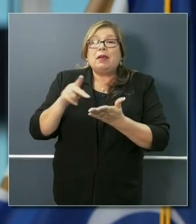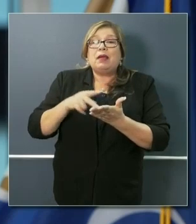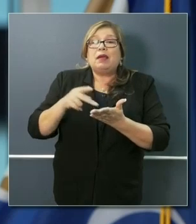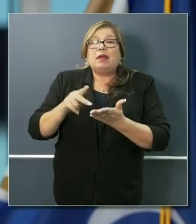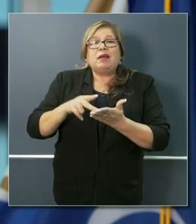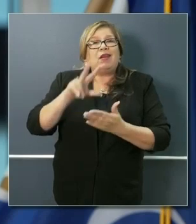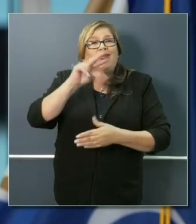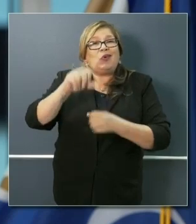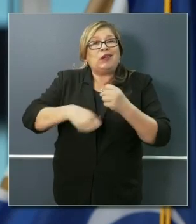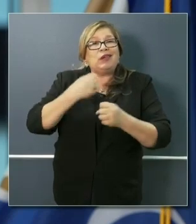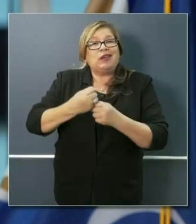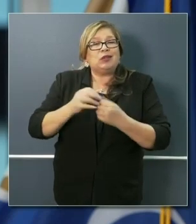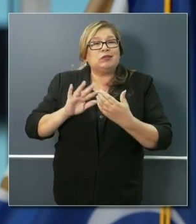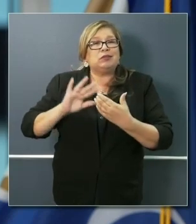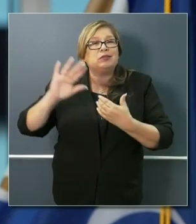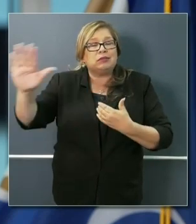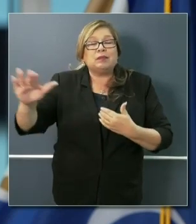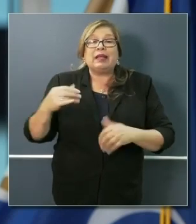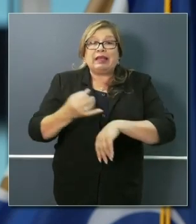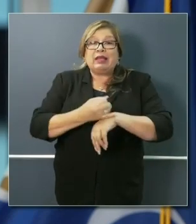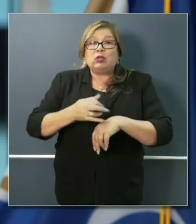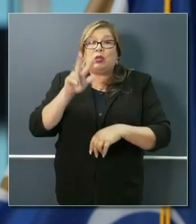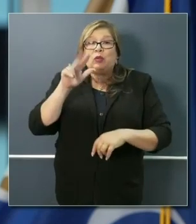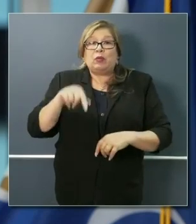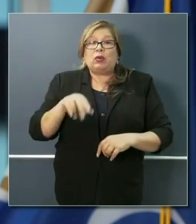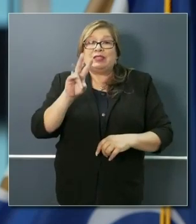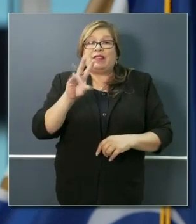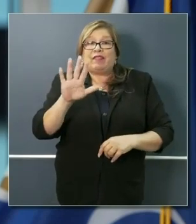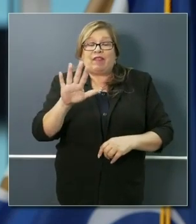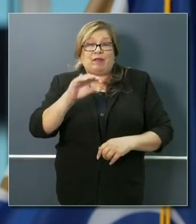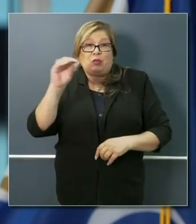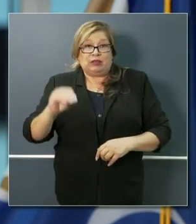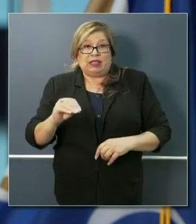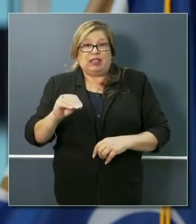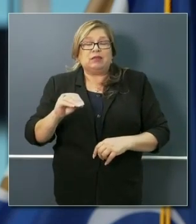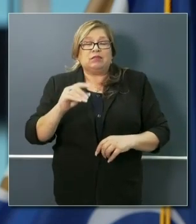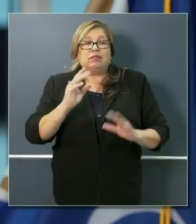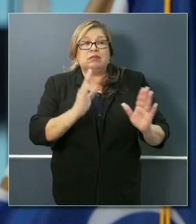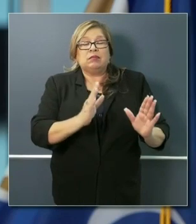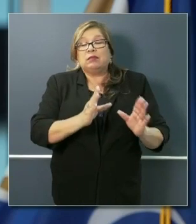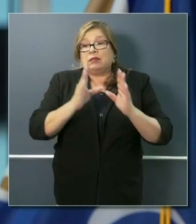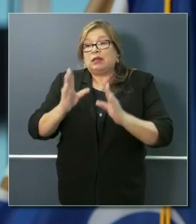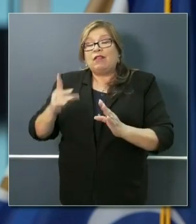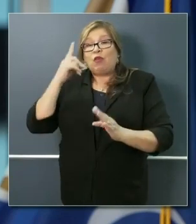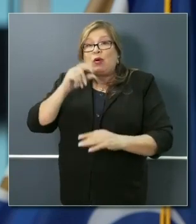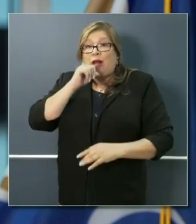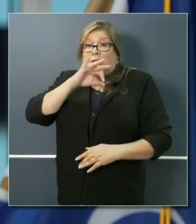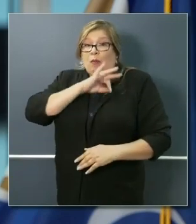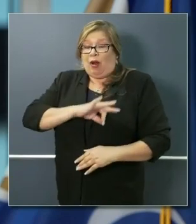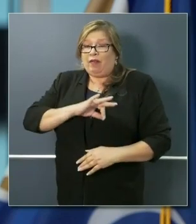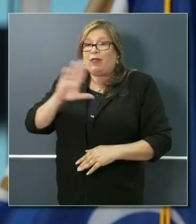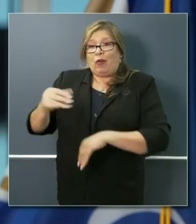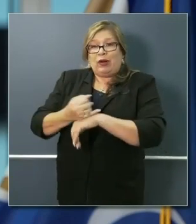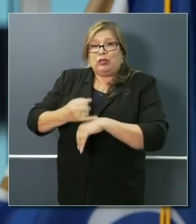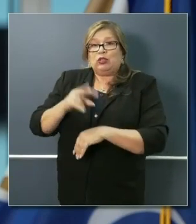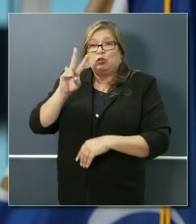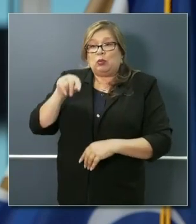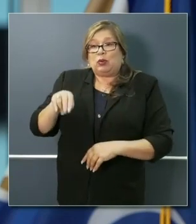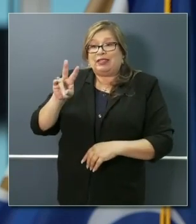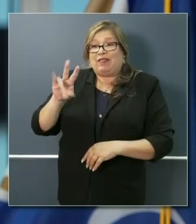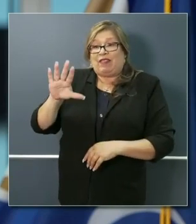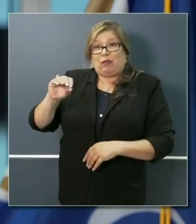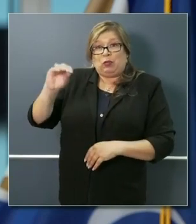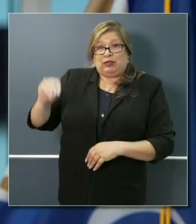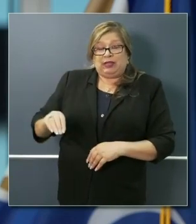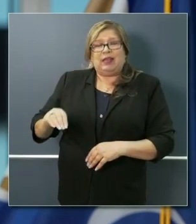of 3.75 percent, and for nonprofits in that category, 2.75 percent. We